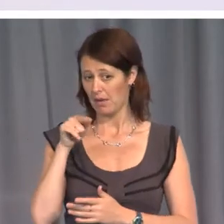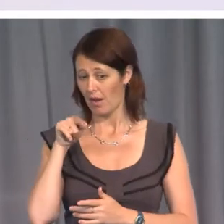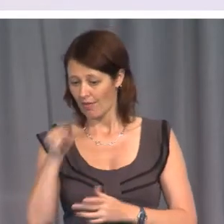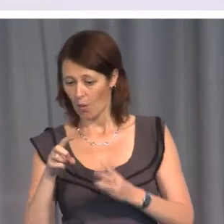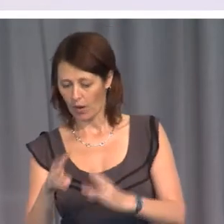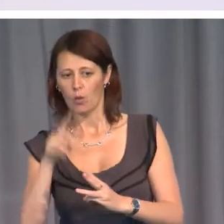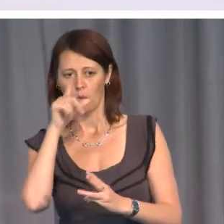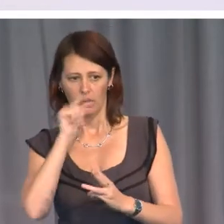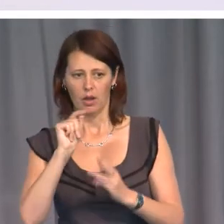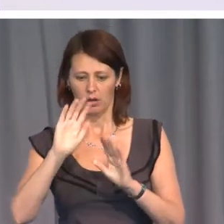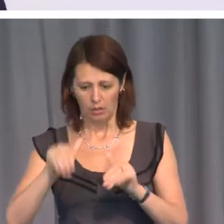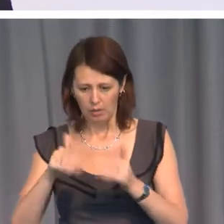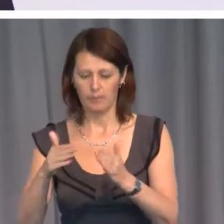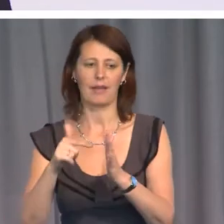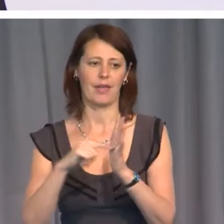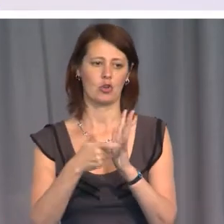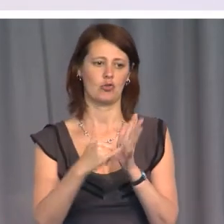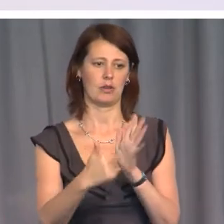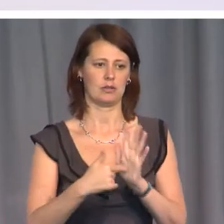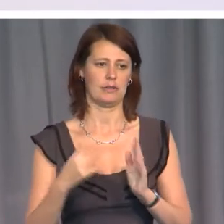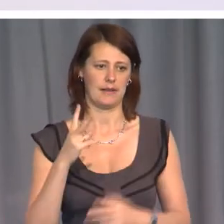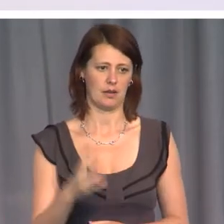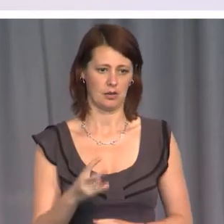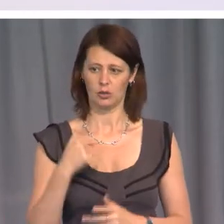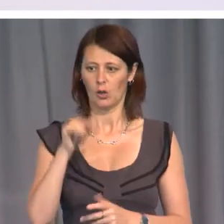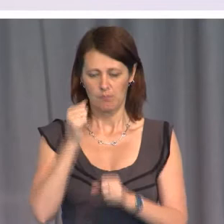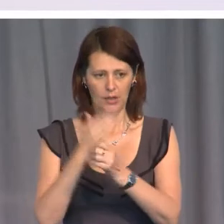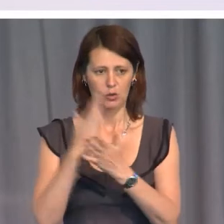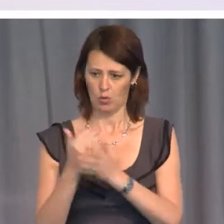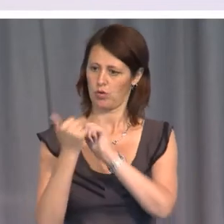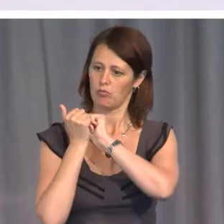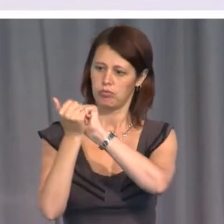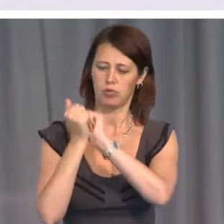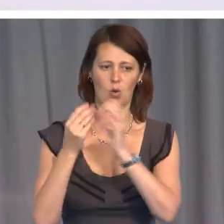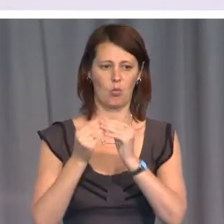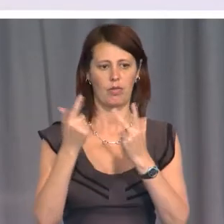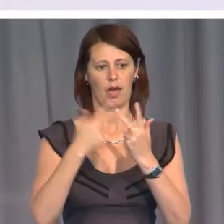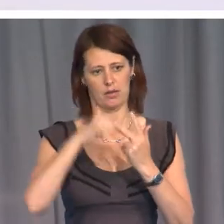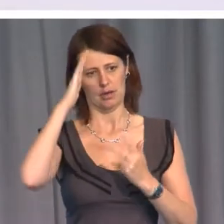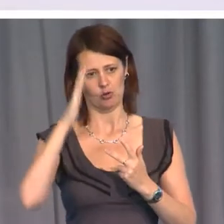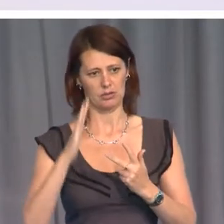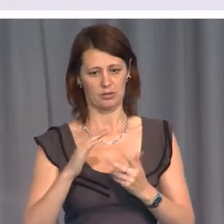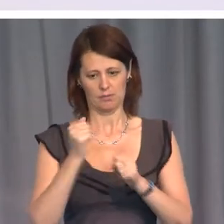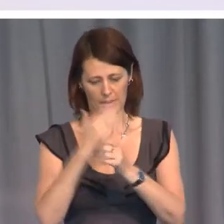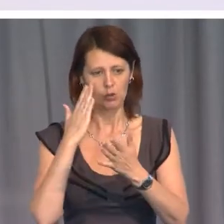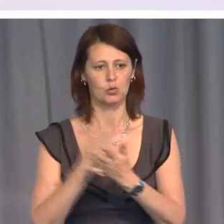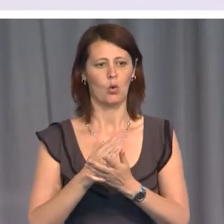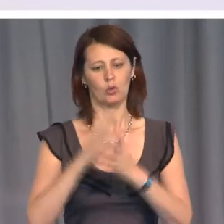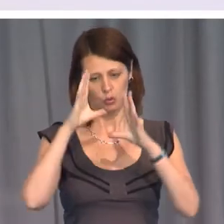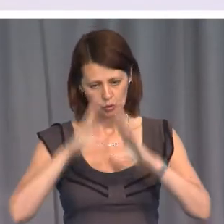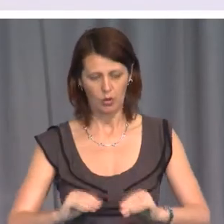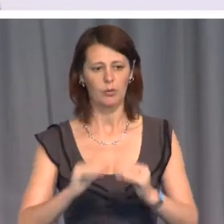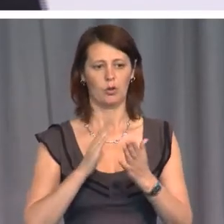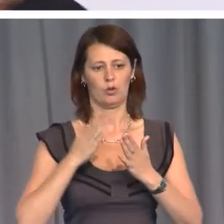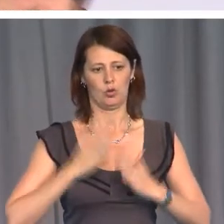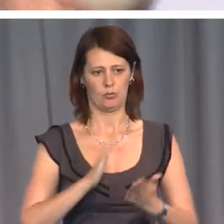a trust that is necessary between nations who genuinely want to work to stop human rights